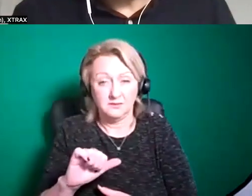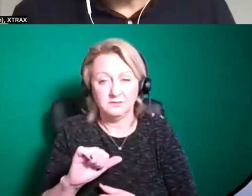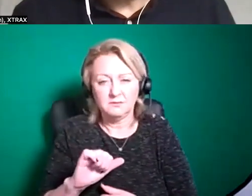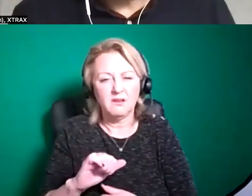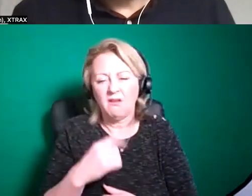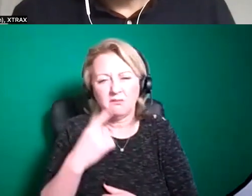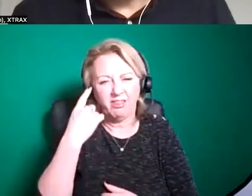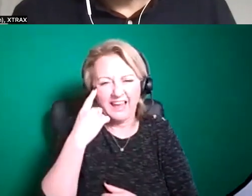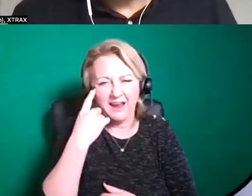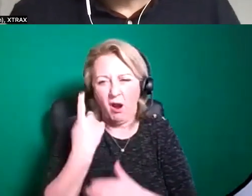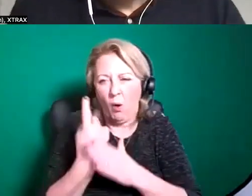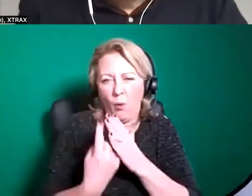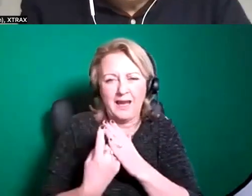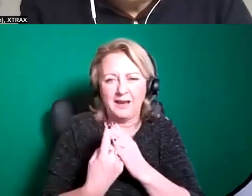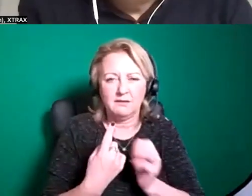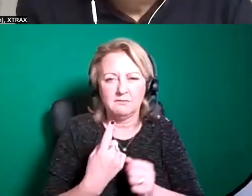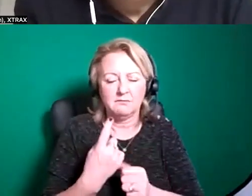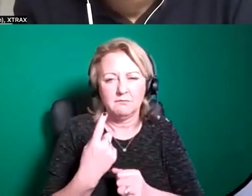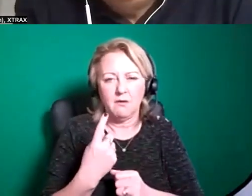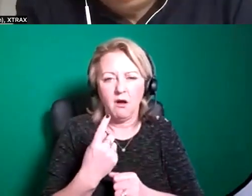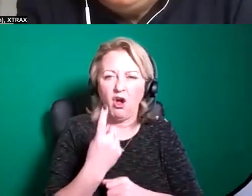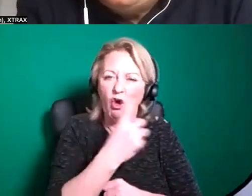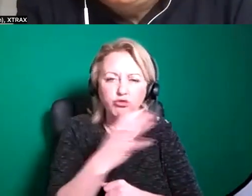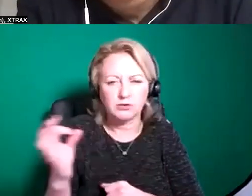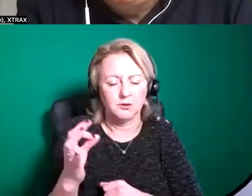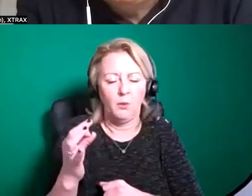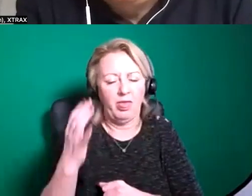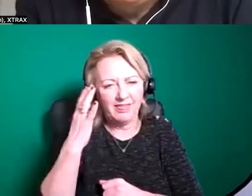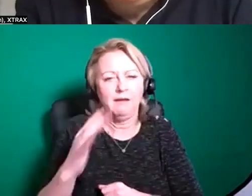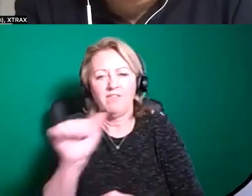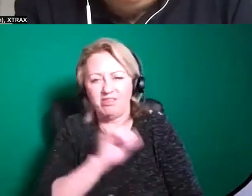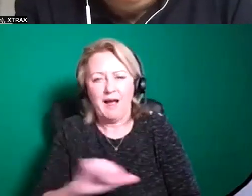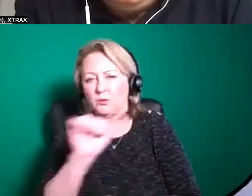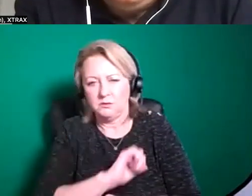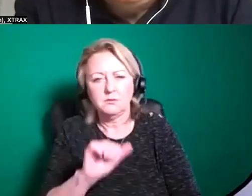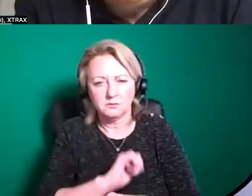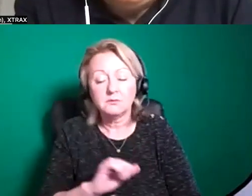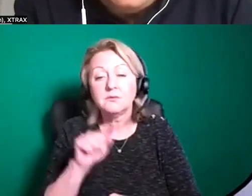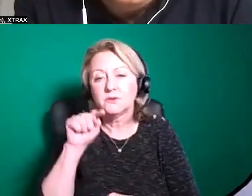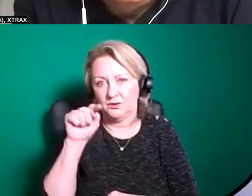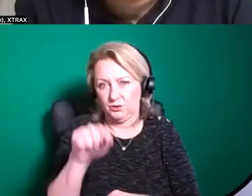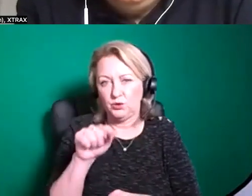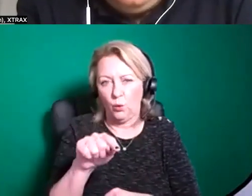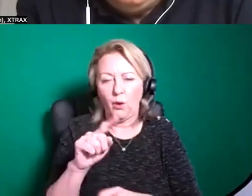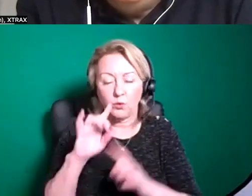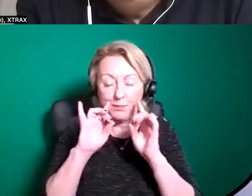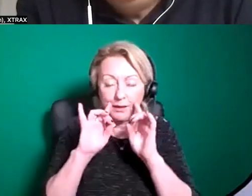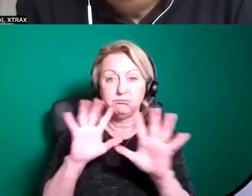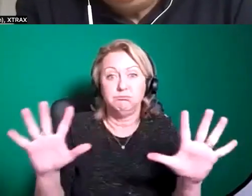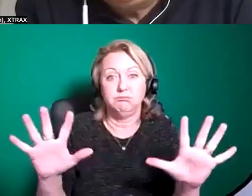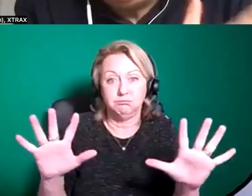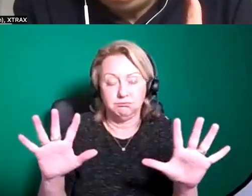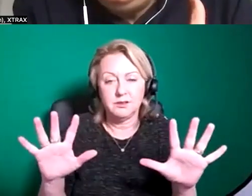kind of being in the hundreds um so yeah that kind of large-scale work will often be very kind of spectacular um